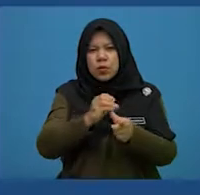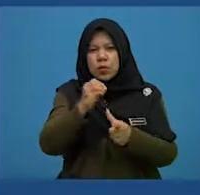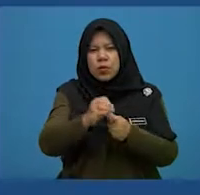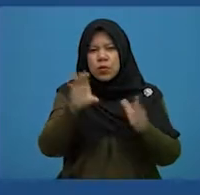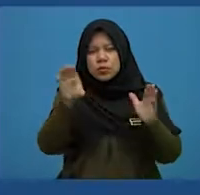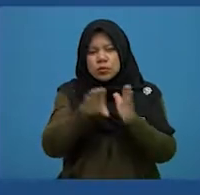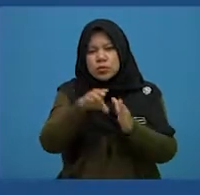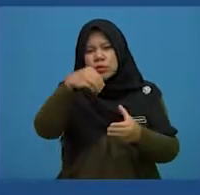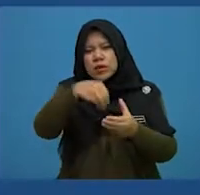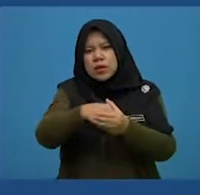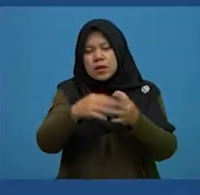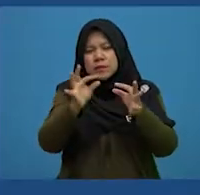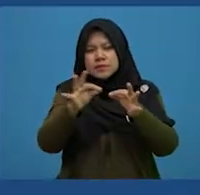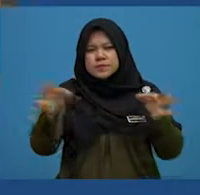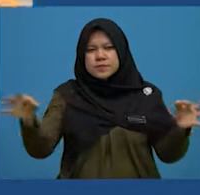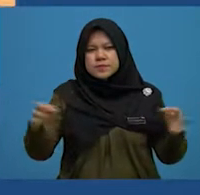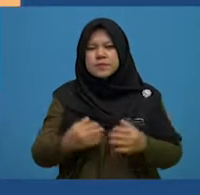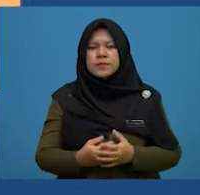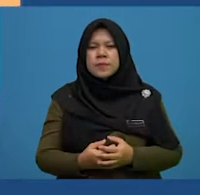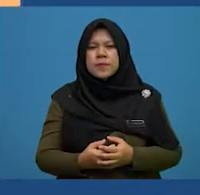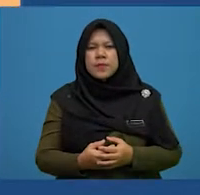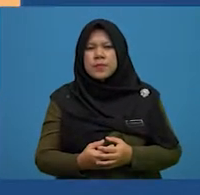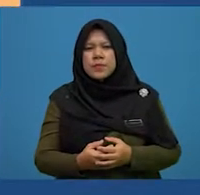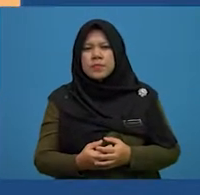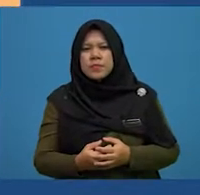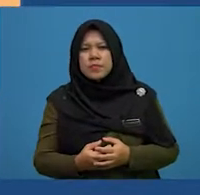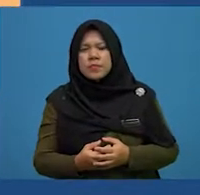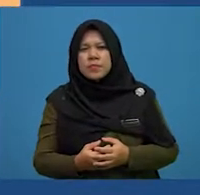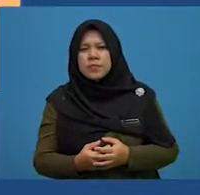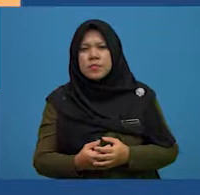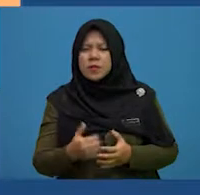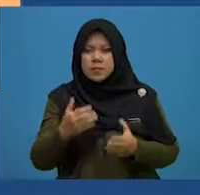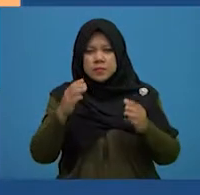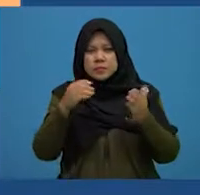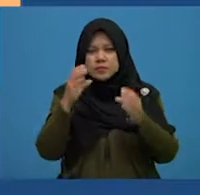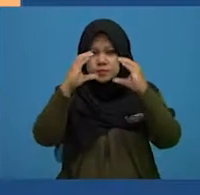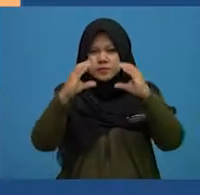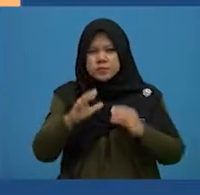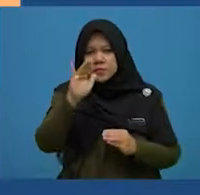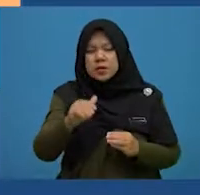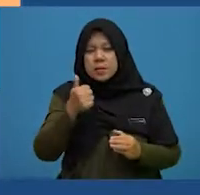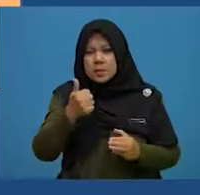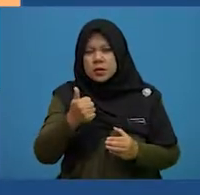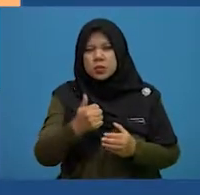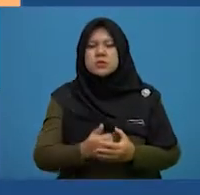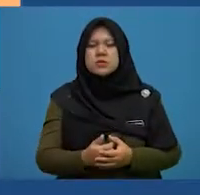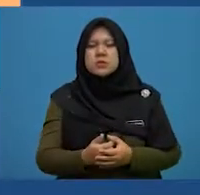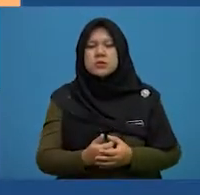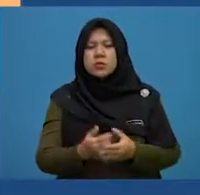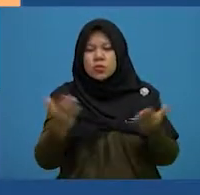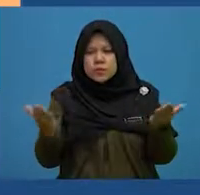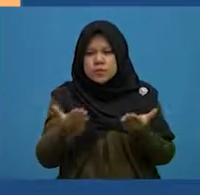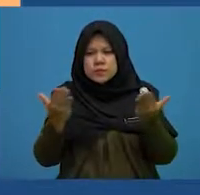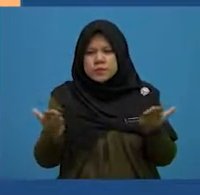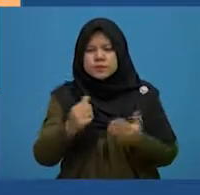within the sentence. This is by far a very effective way to access words to encourage